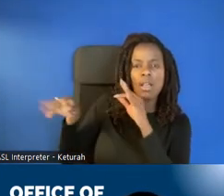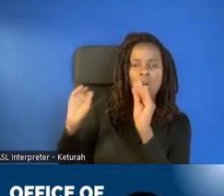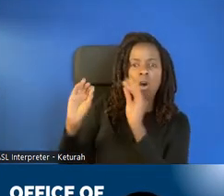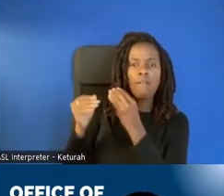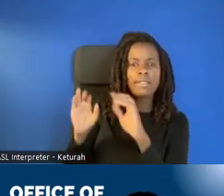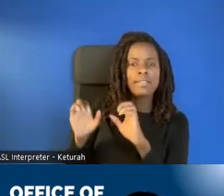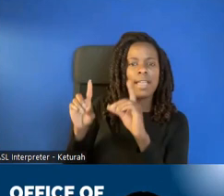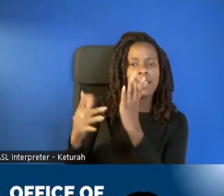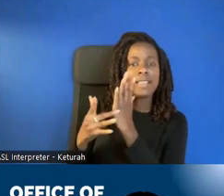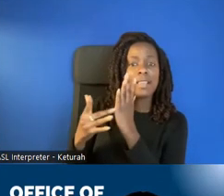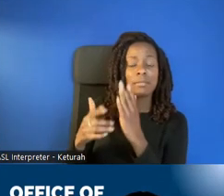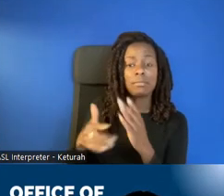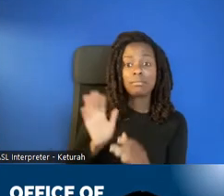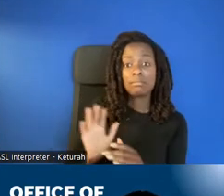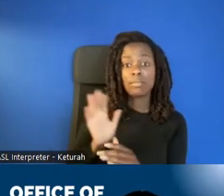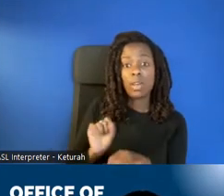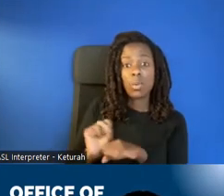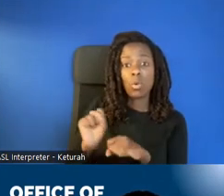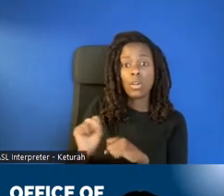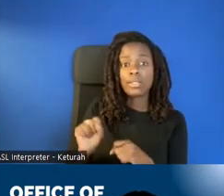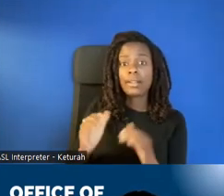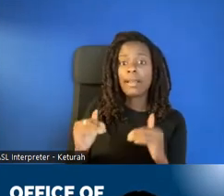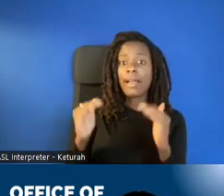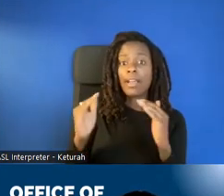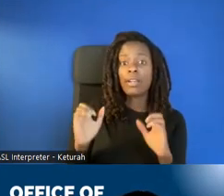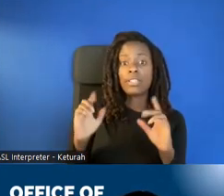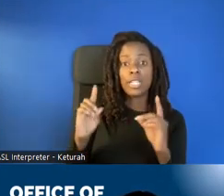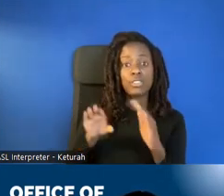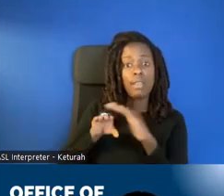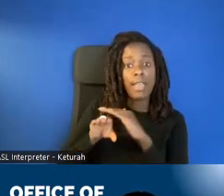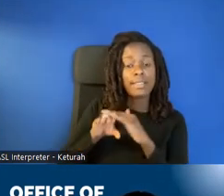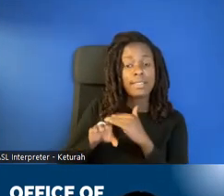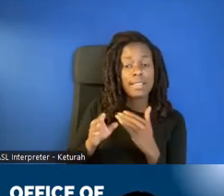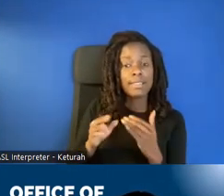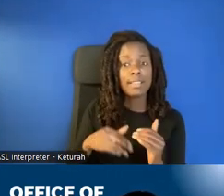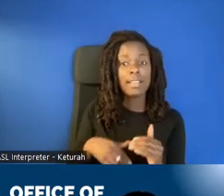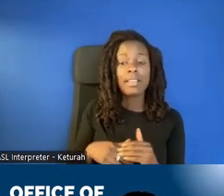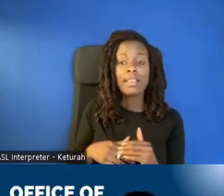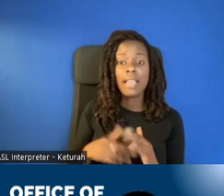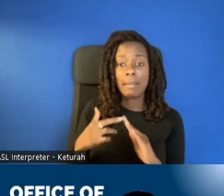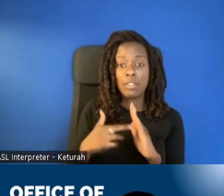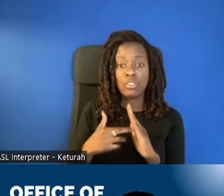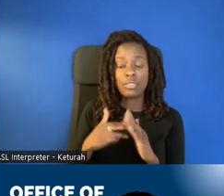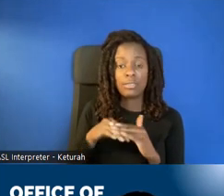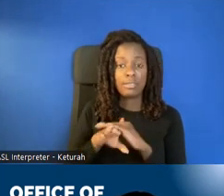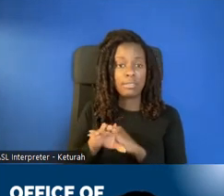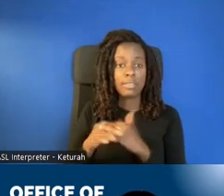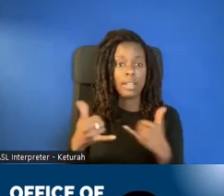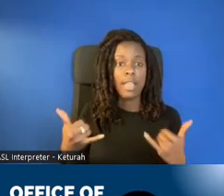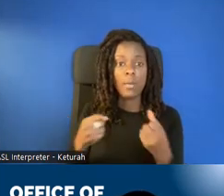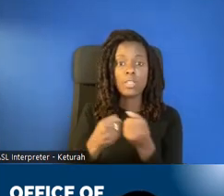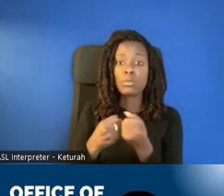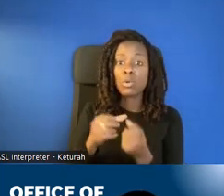previously worked in higher education access and admissions. Currently, I support OET projects on